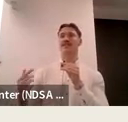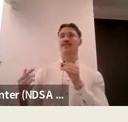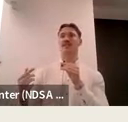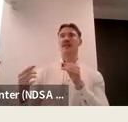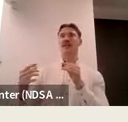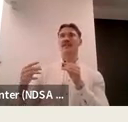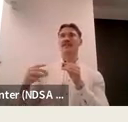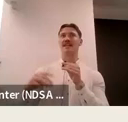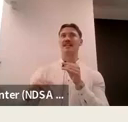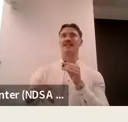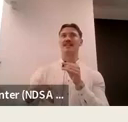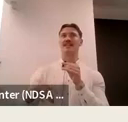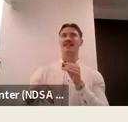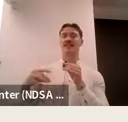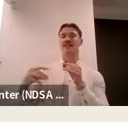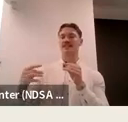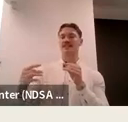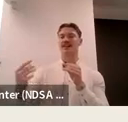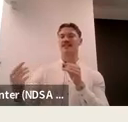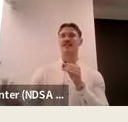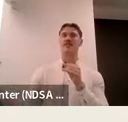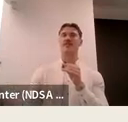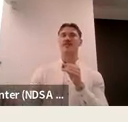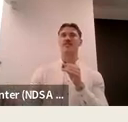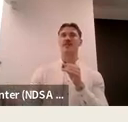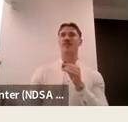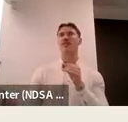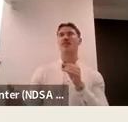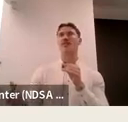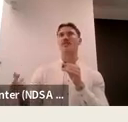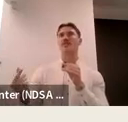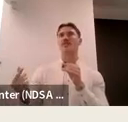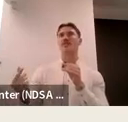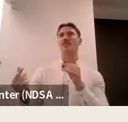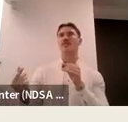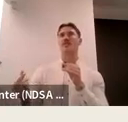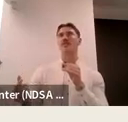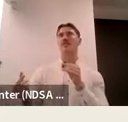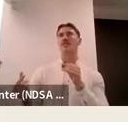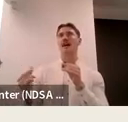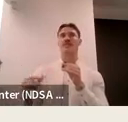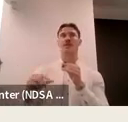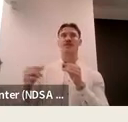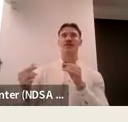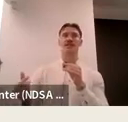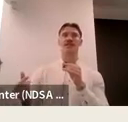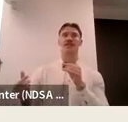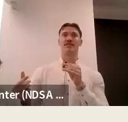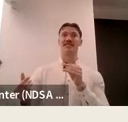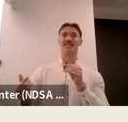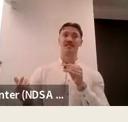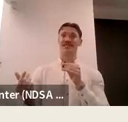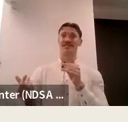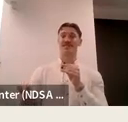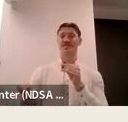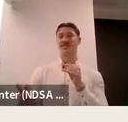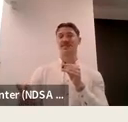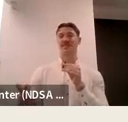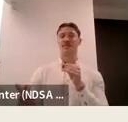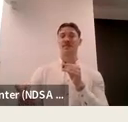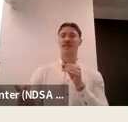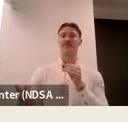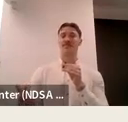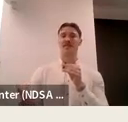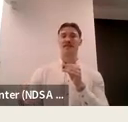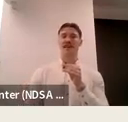policy and that it's not it isn't that difficulty it isn't that resourcing component to be able to have co-design in the first place because students